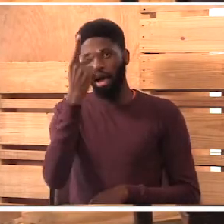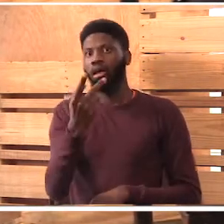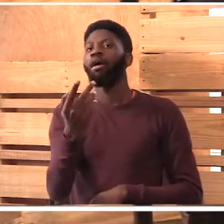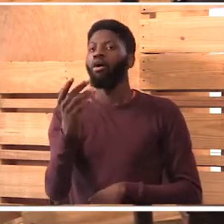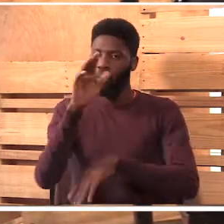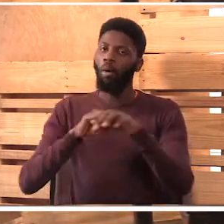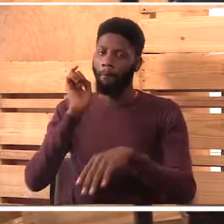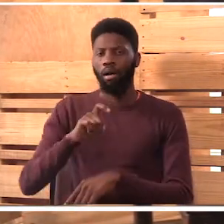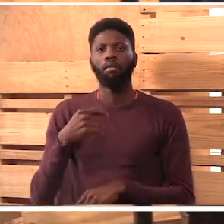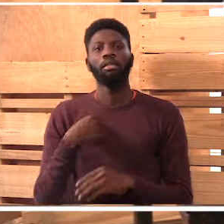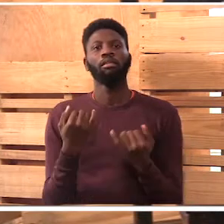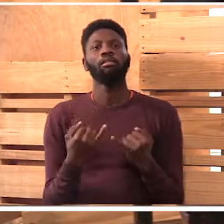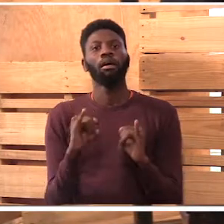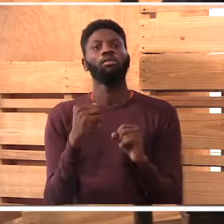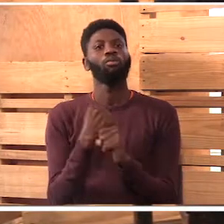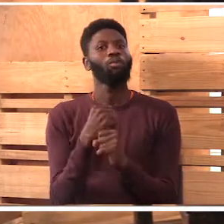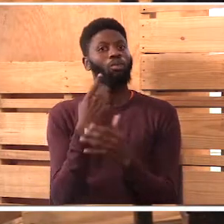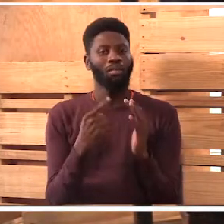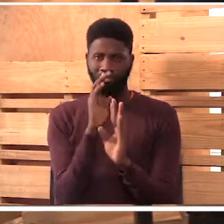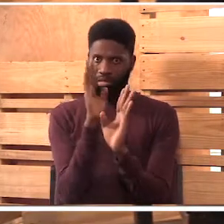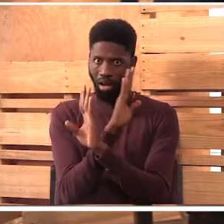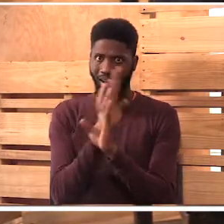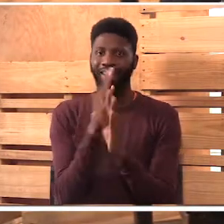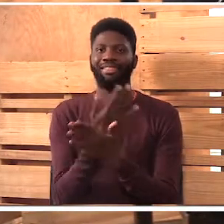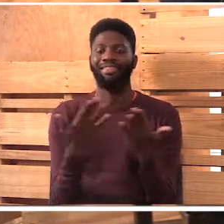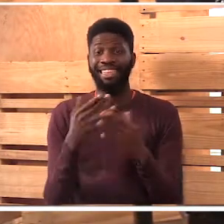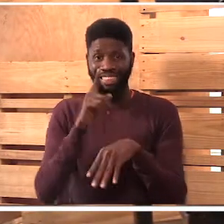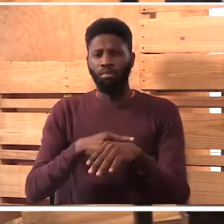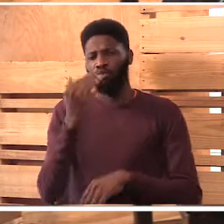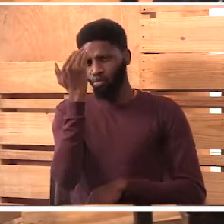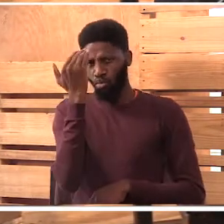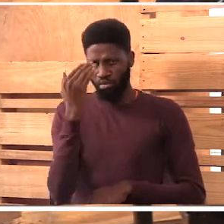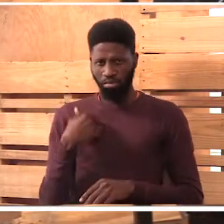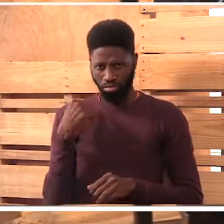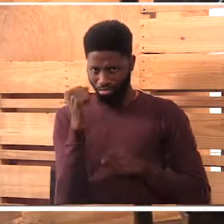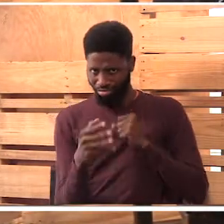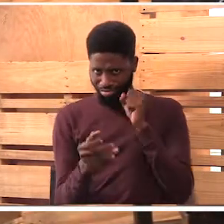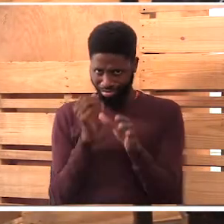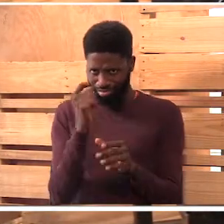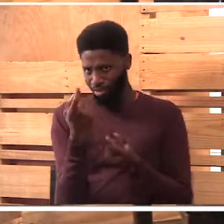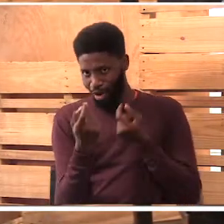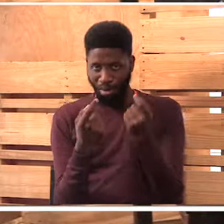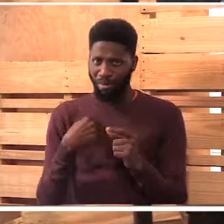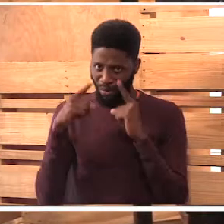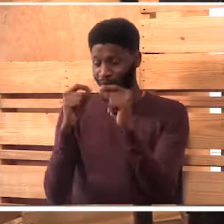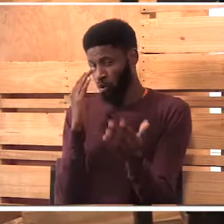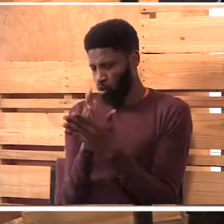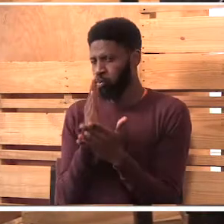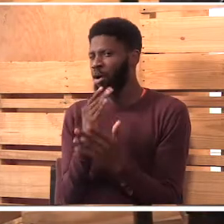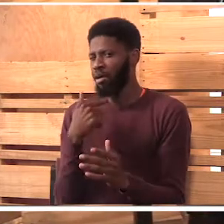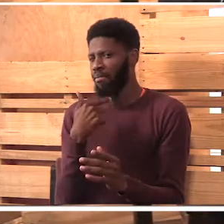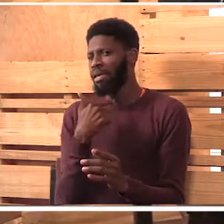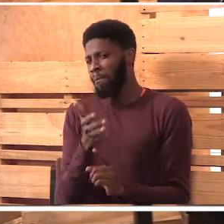to secure myself, trying to hide the things. Eh? Saizo nimejua jua kuongea to sign language, kuambia baba msikumuonga ivo.